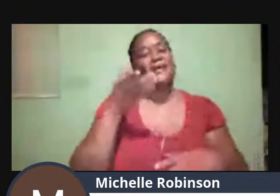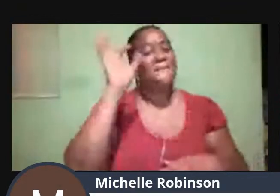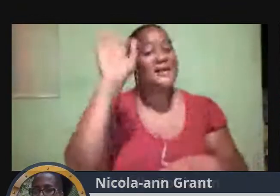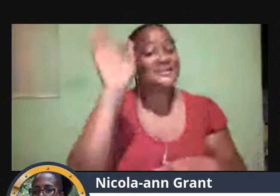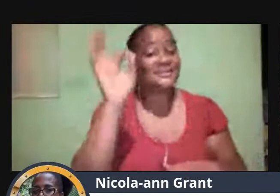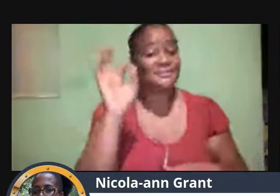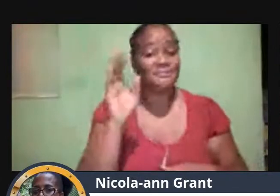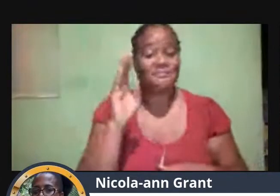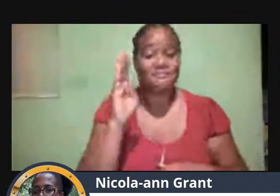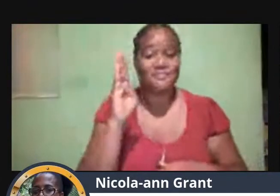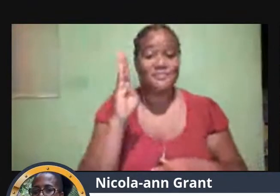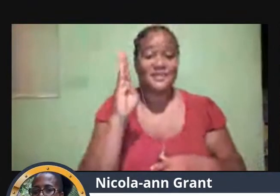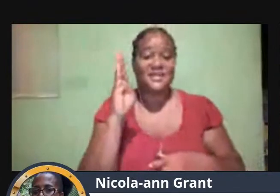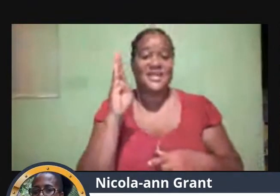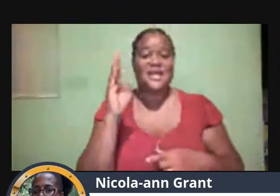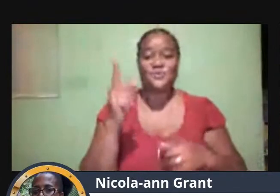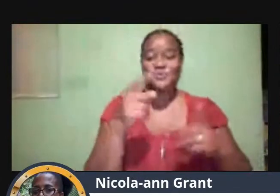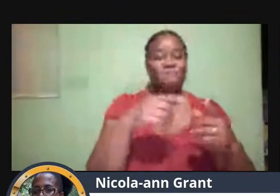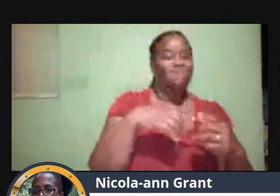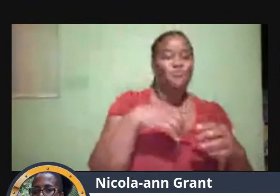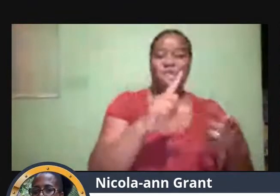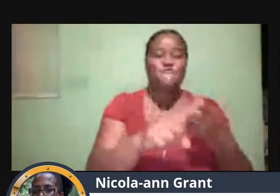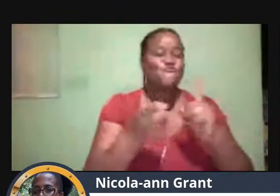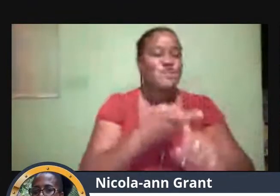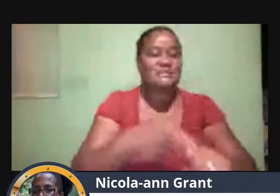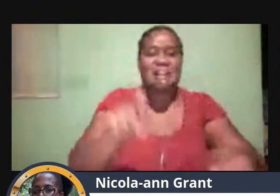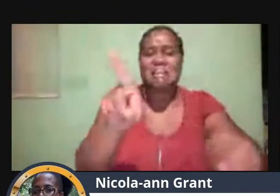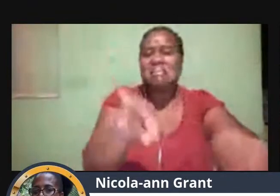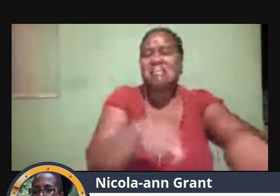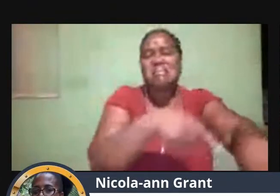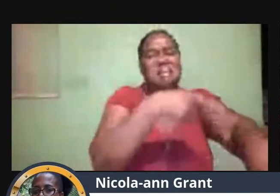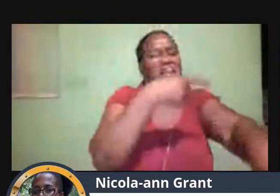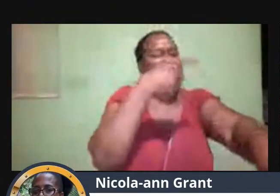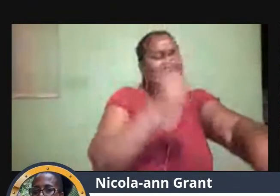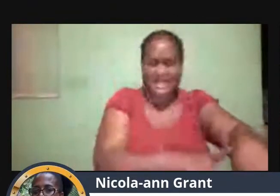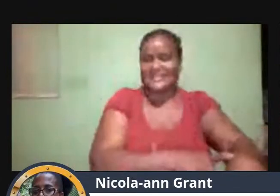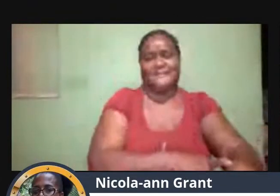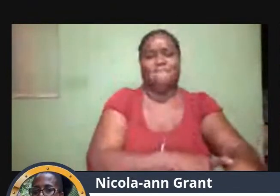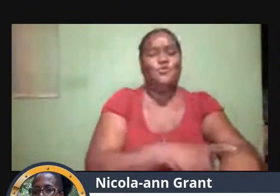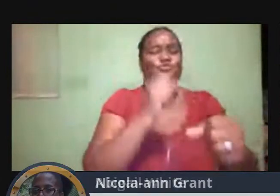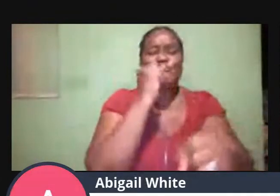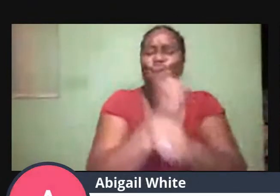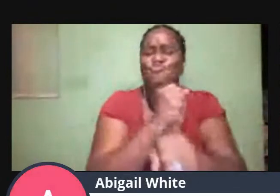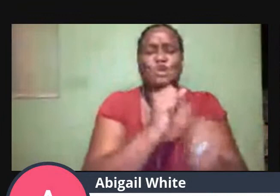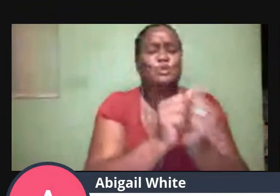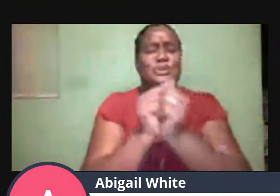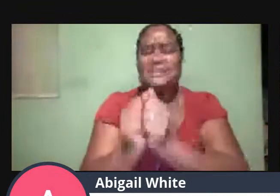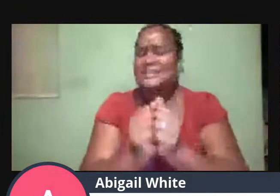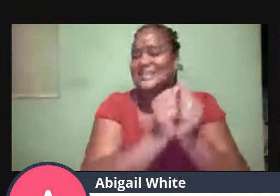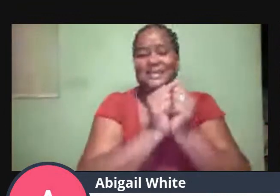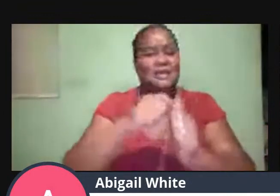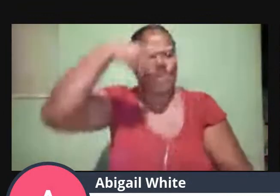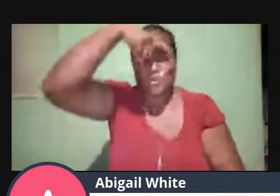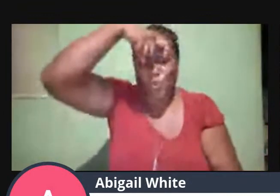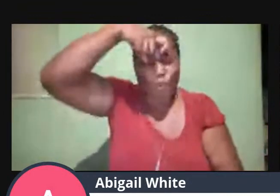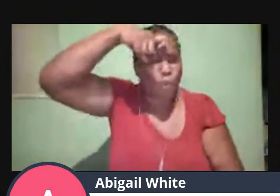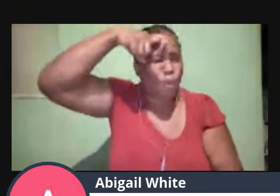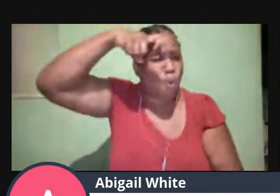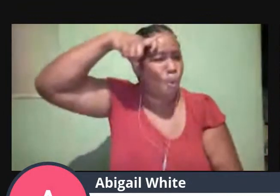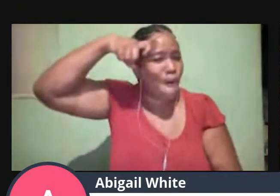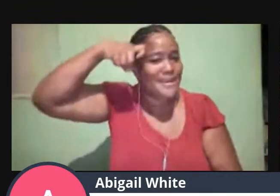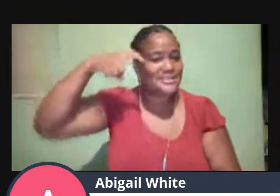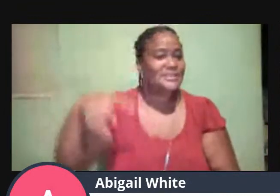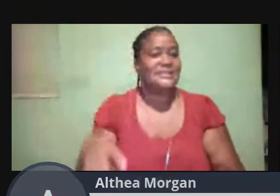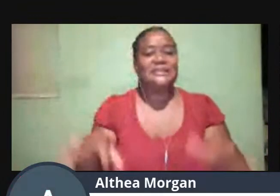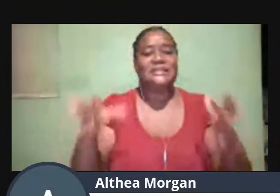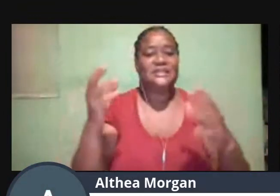As he said, we go back so far We have worked together We have sweat on the fields together